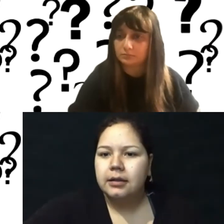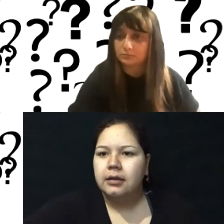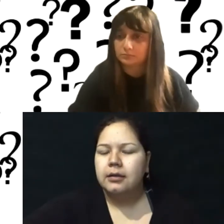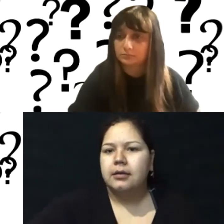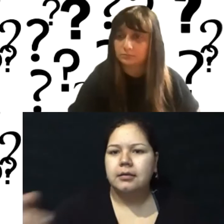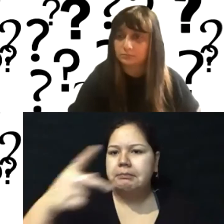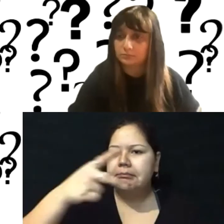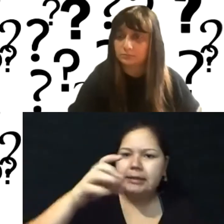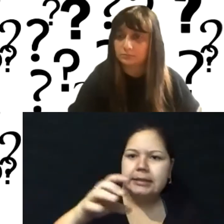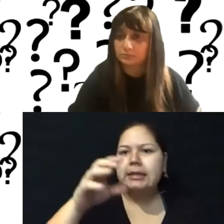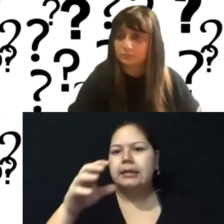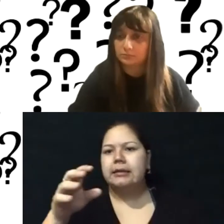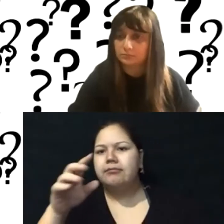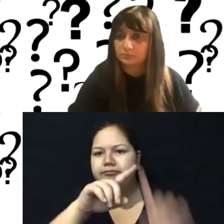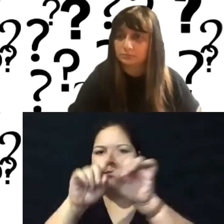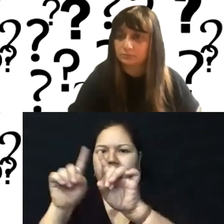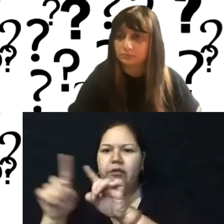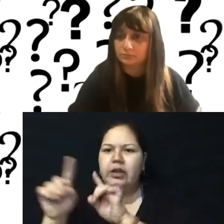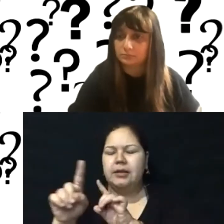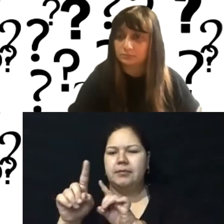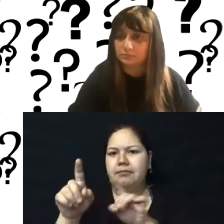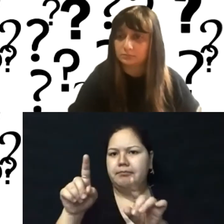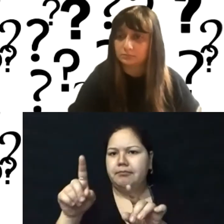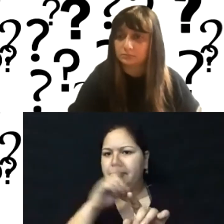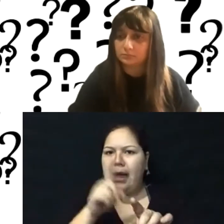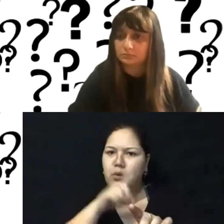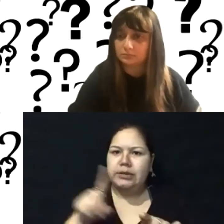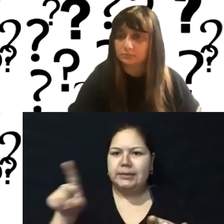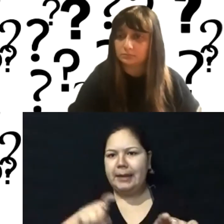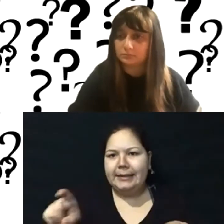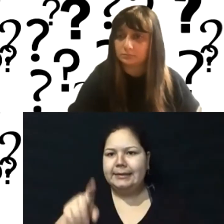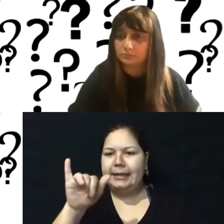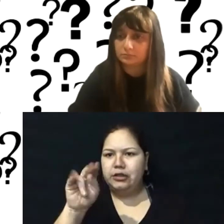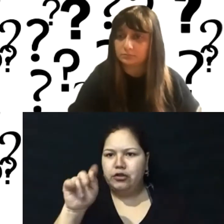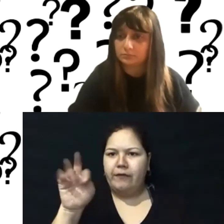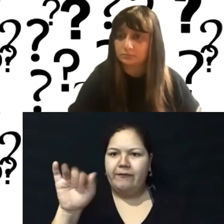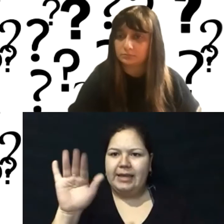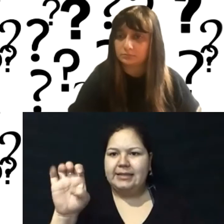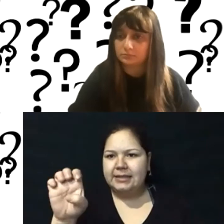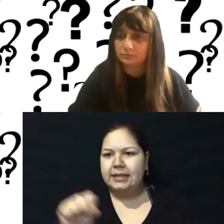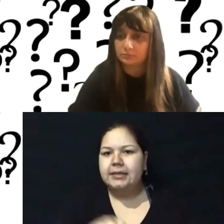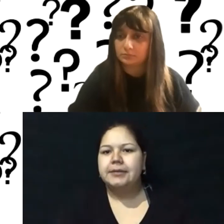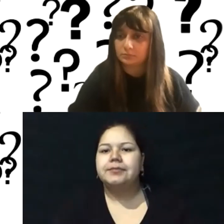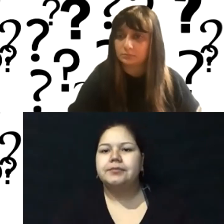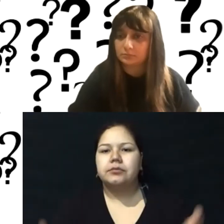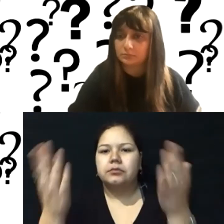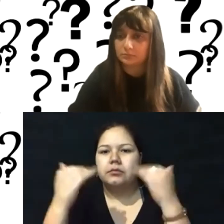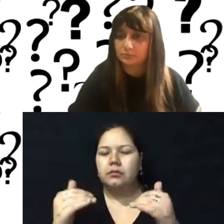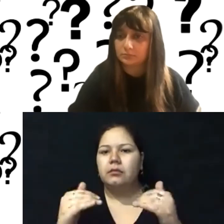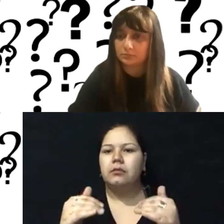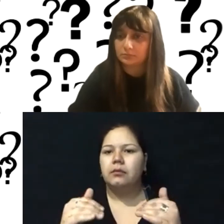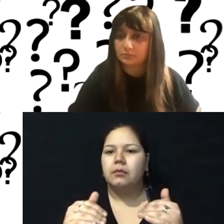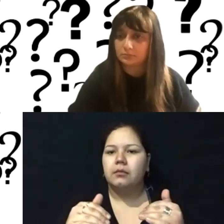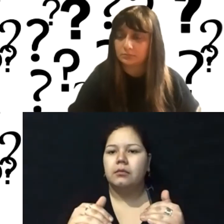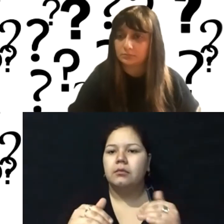um, any interest in the same among this group. And, uh, also for, i.e., for